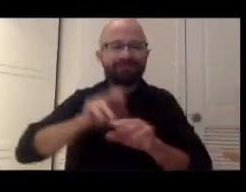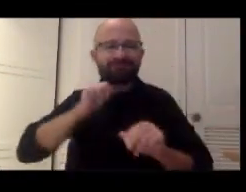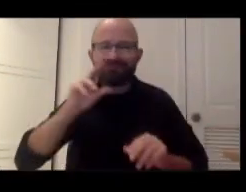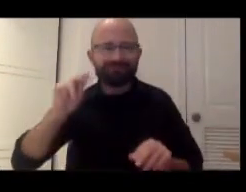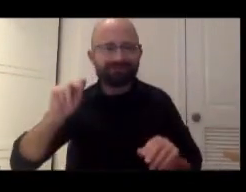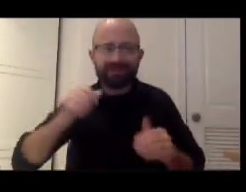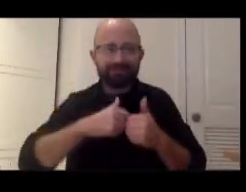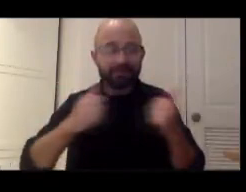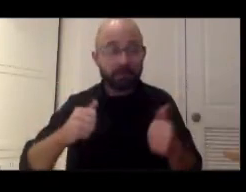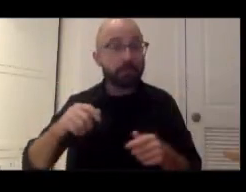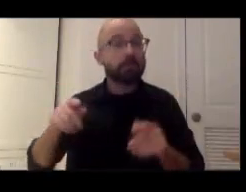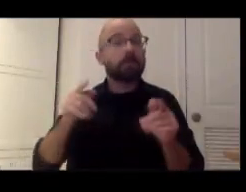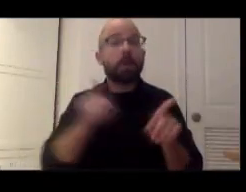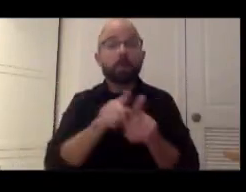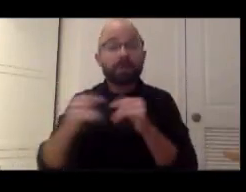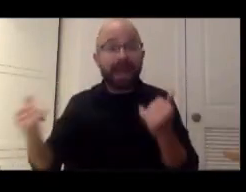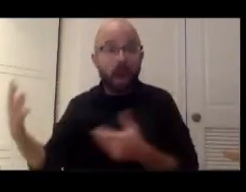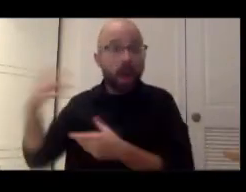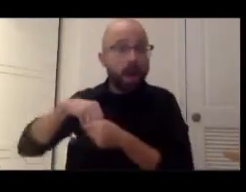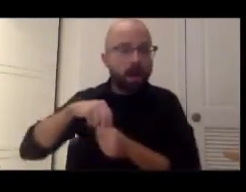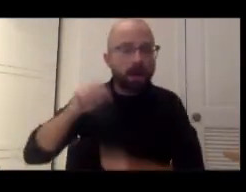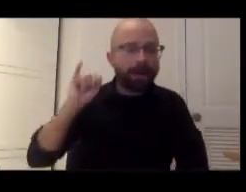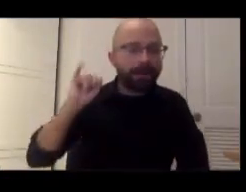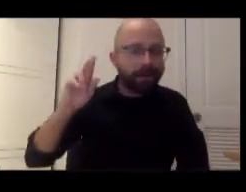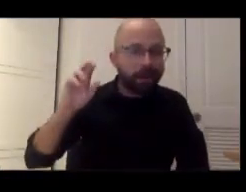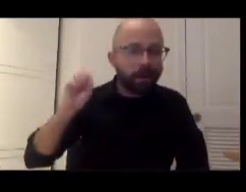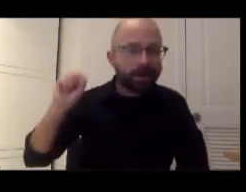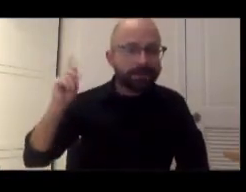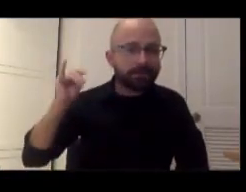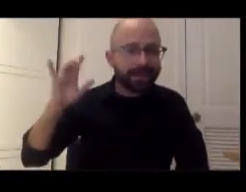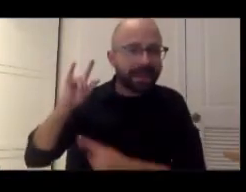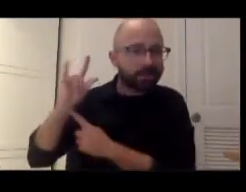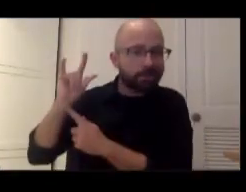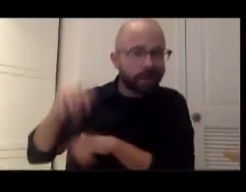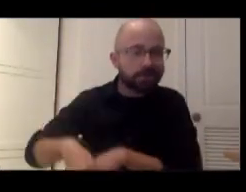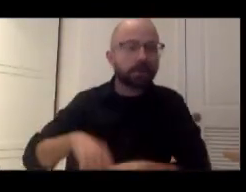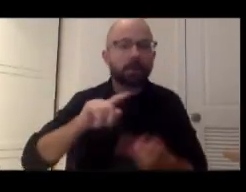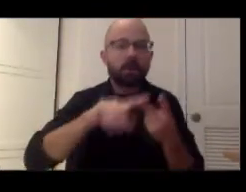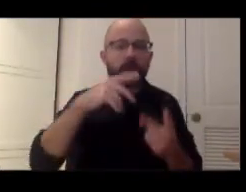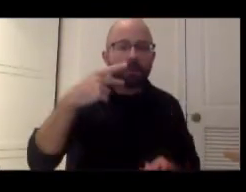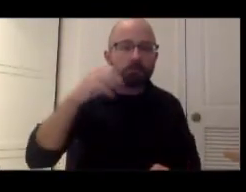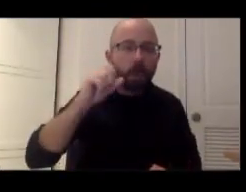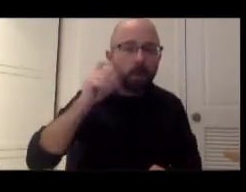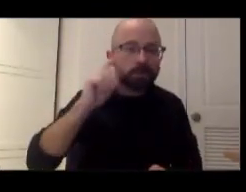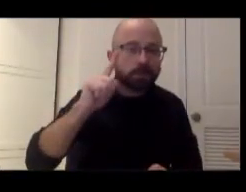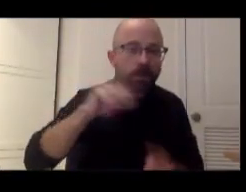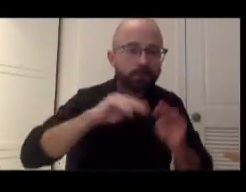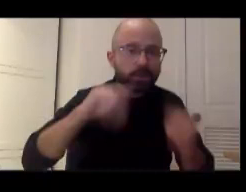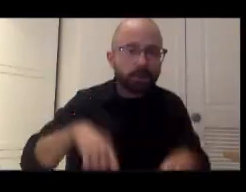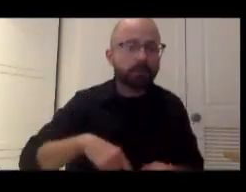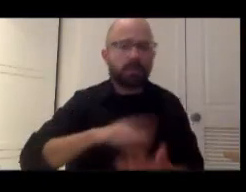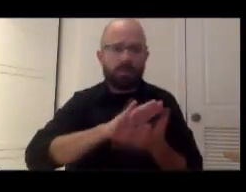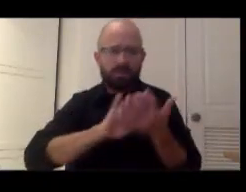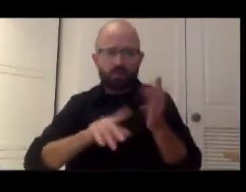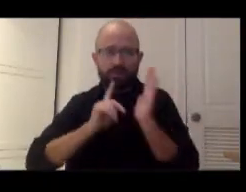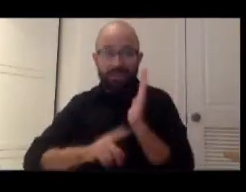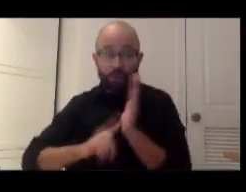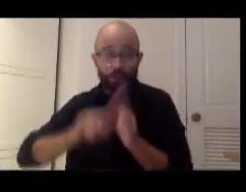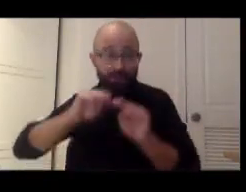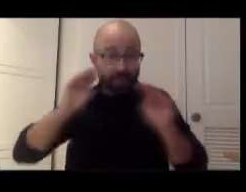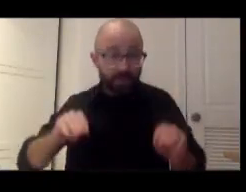the Air and Space Museum, the Postal Museum and and all of the research centers and museums that are looking